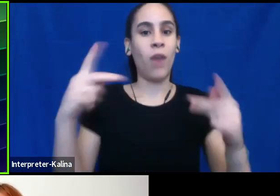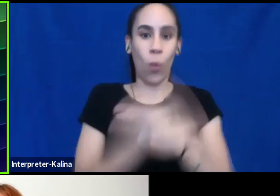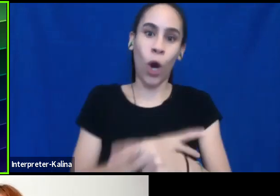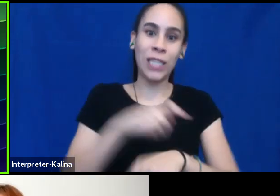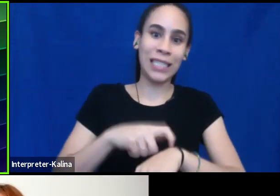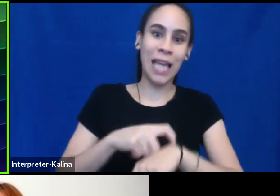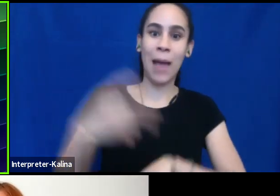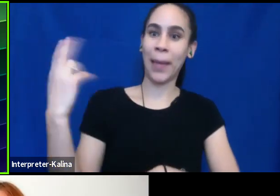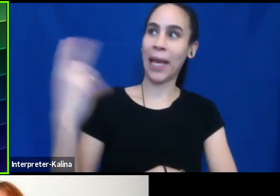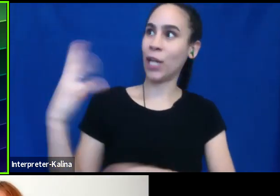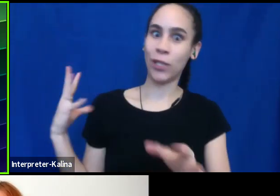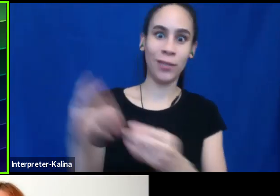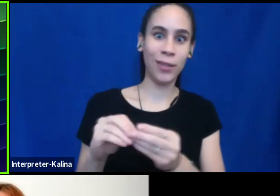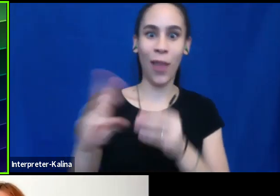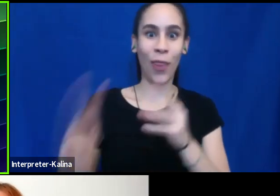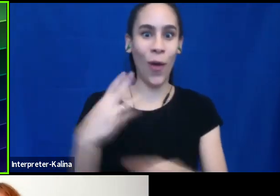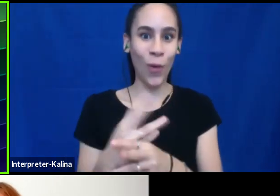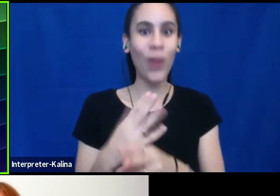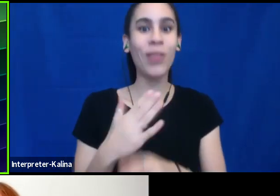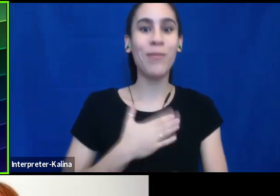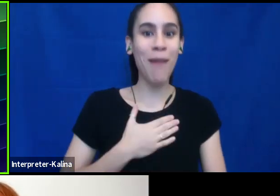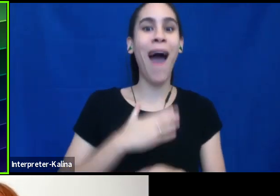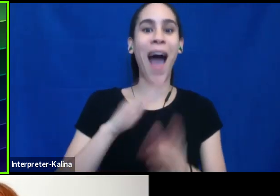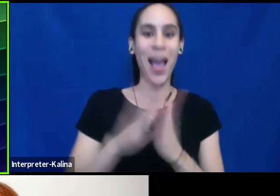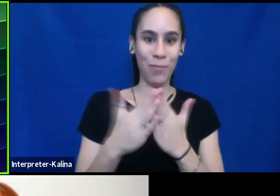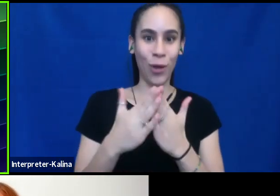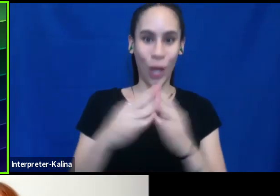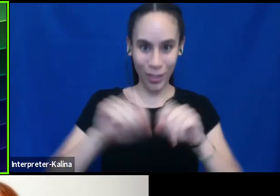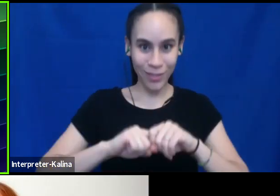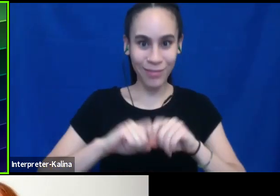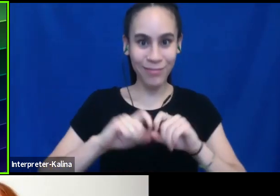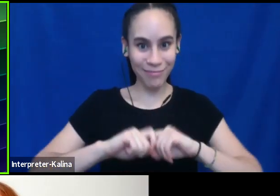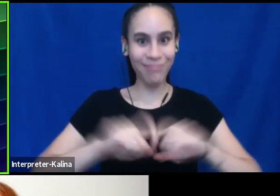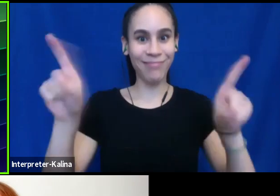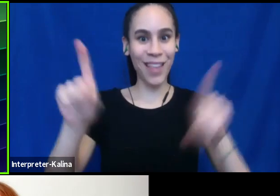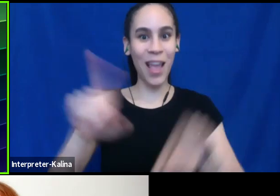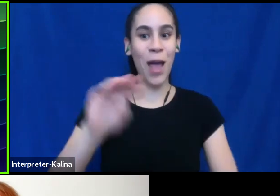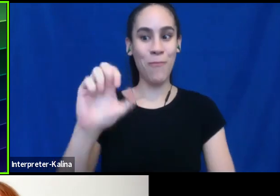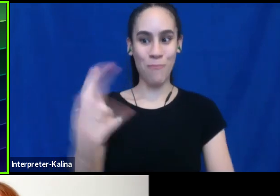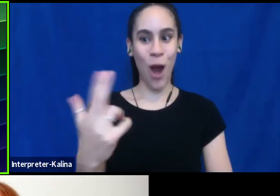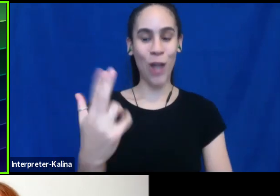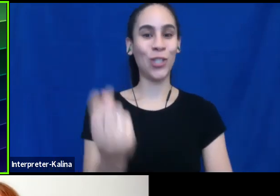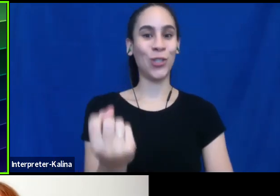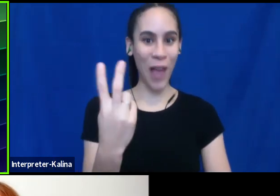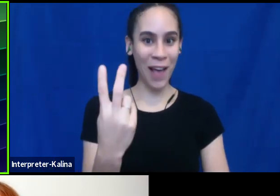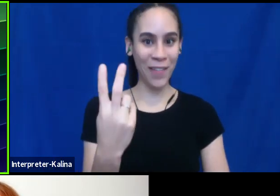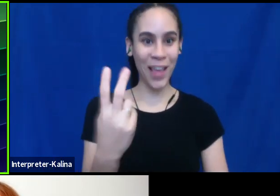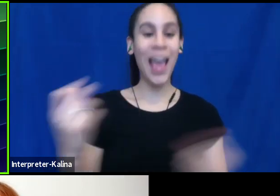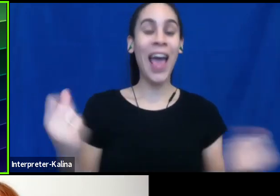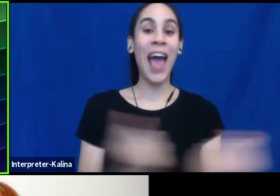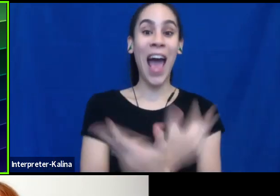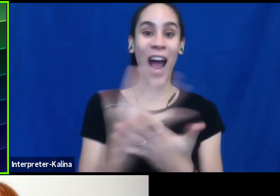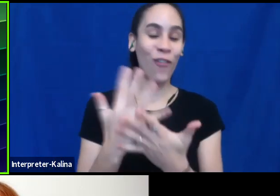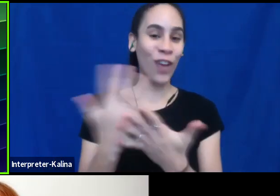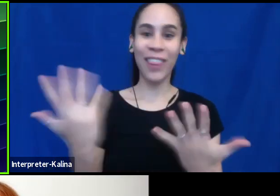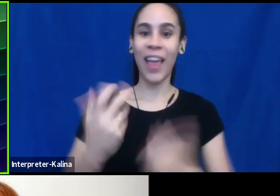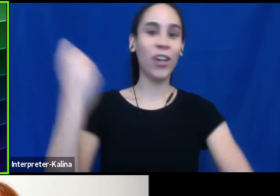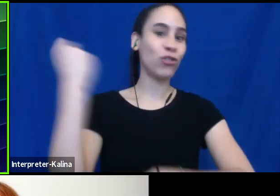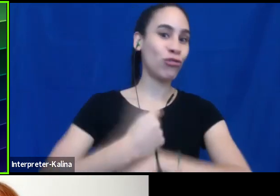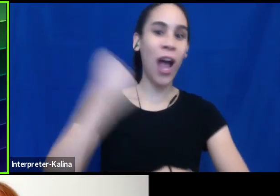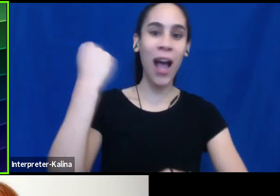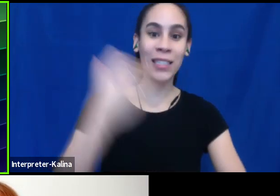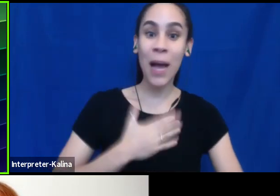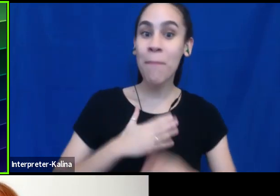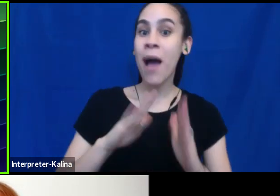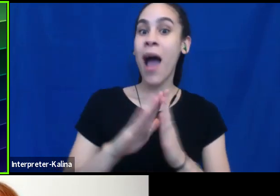my book came out on March 12th. So if can picture that, um, everything promptly shut down, my, my book launch was